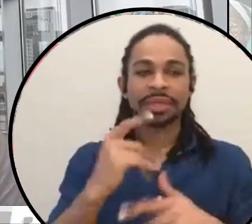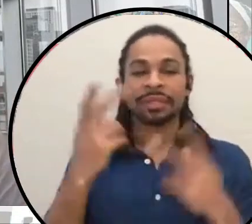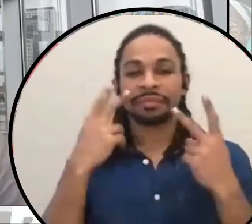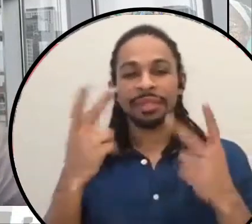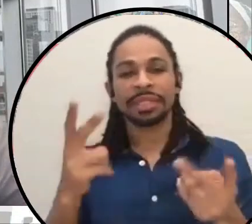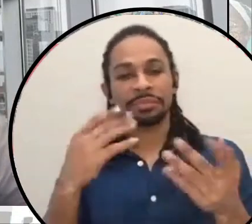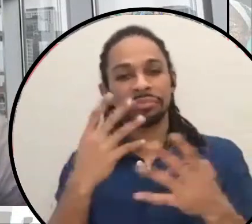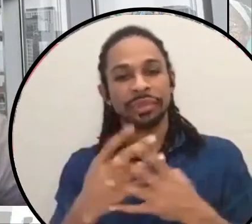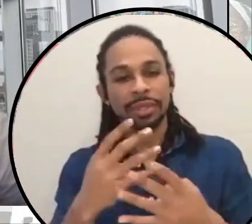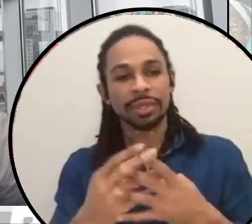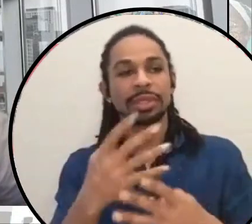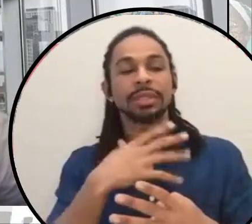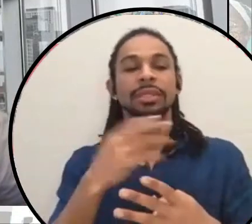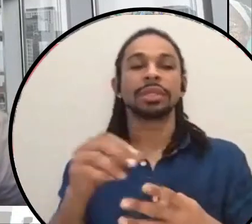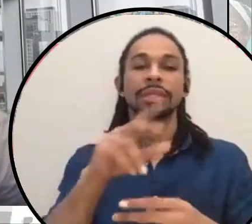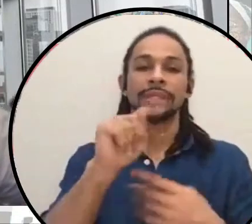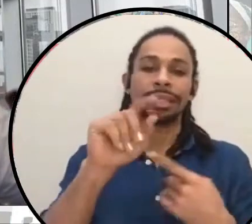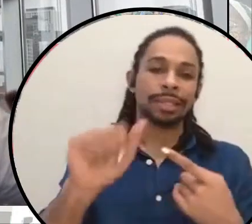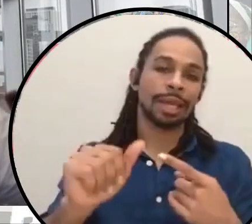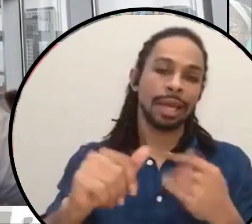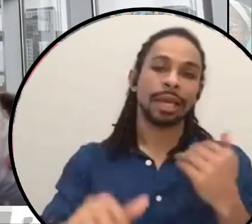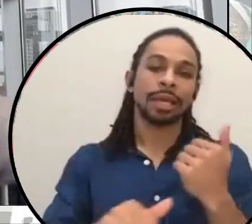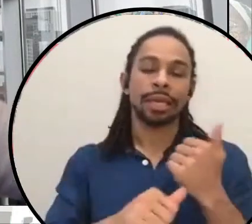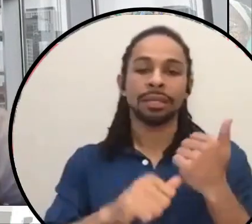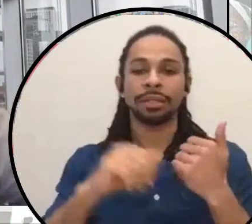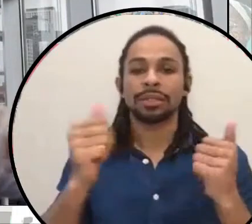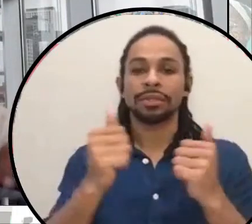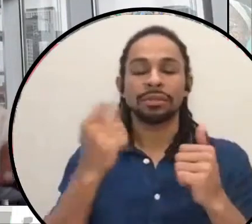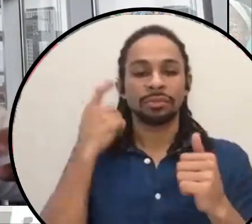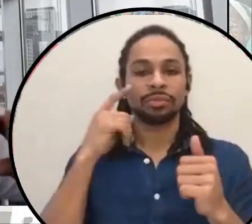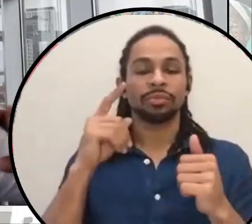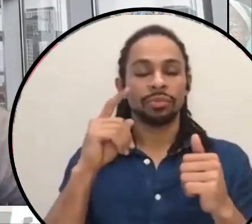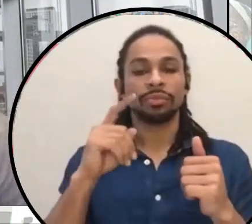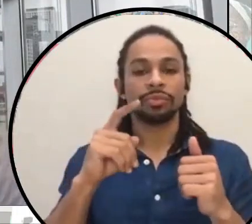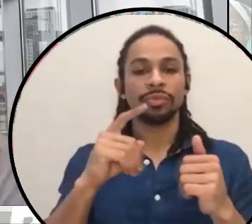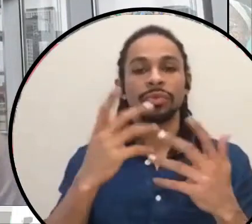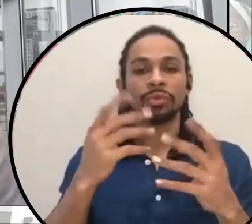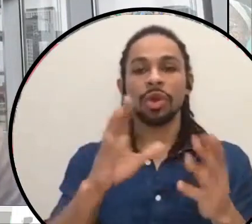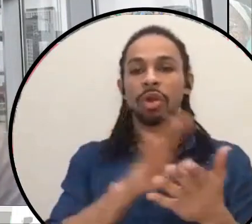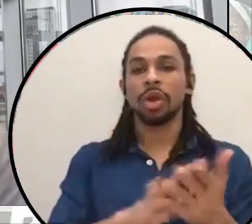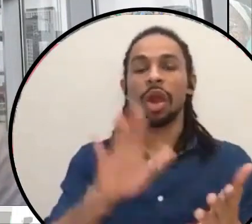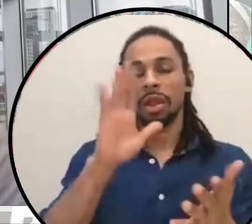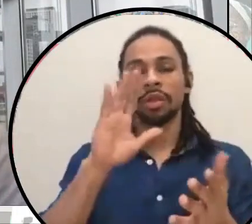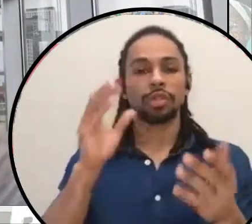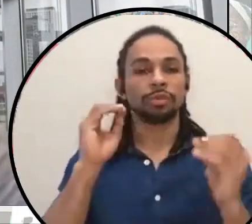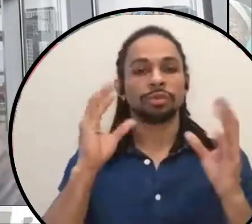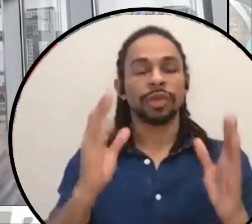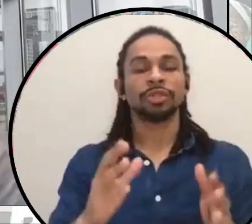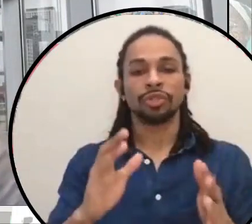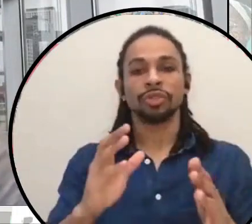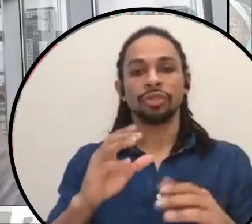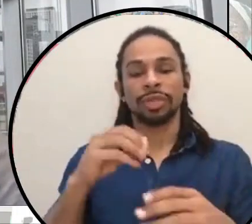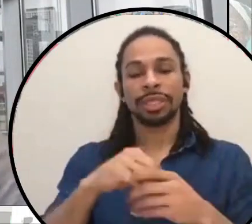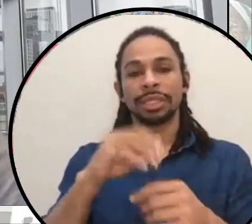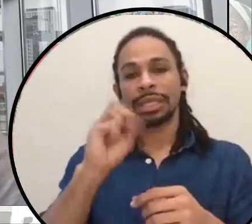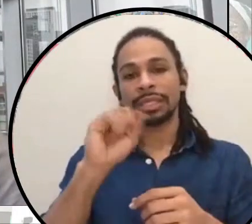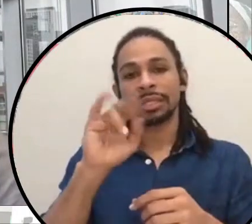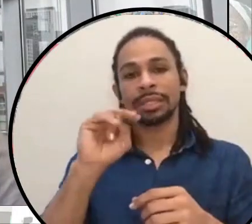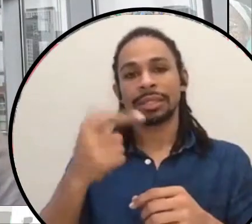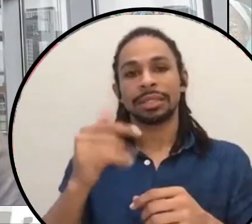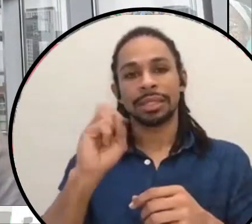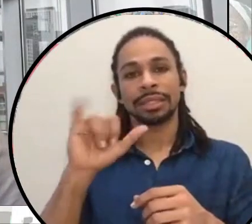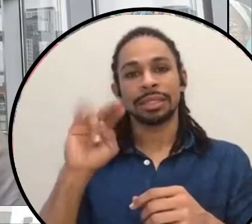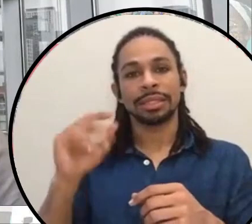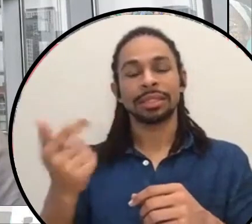for Professor Geraldine Downing, uh, for a college course that she teaches inside Sing Sing. And, and I think, um,